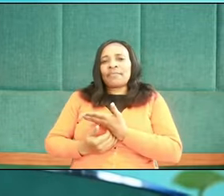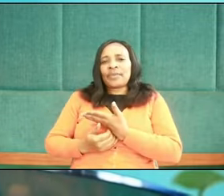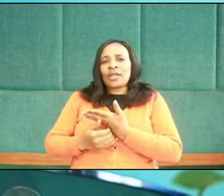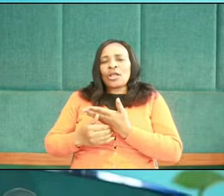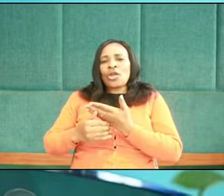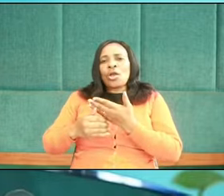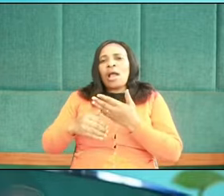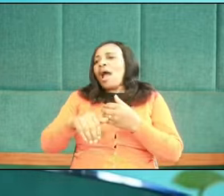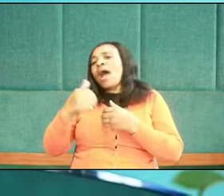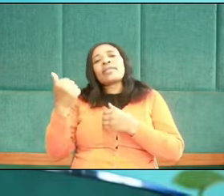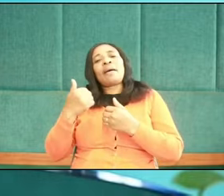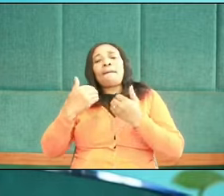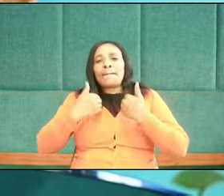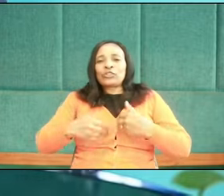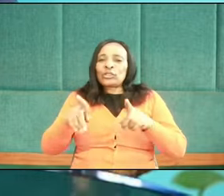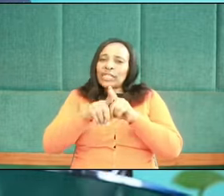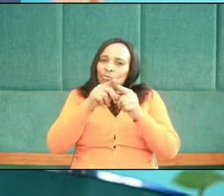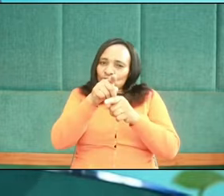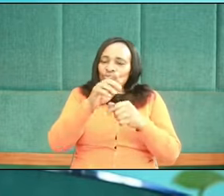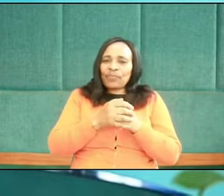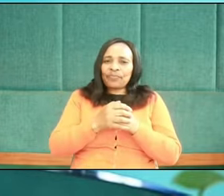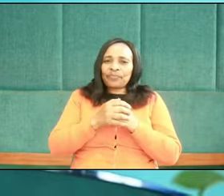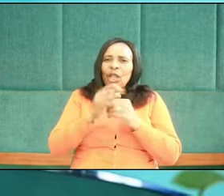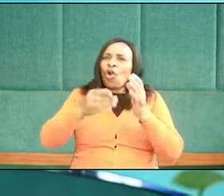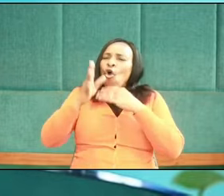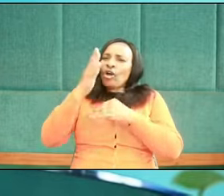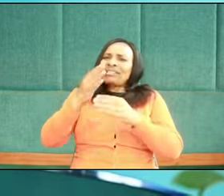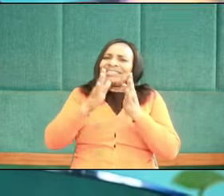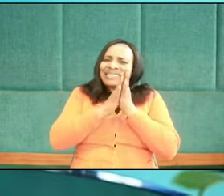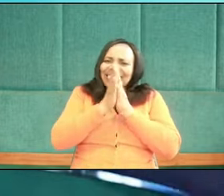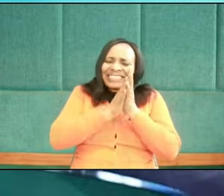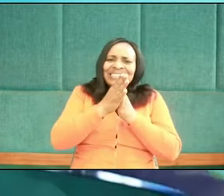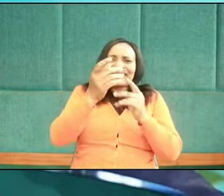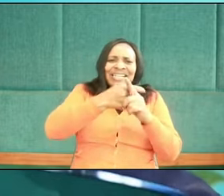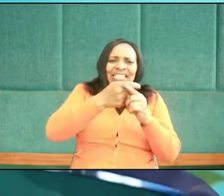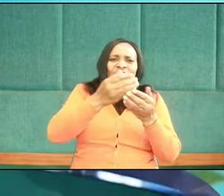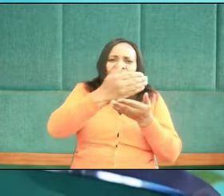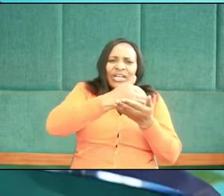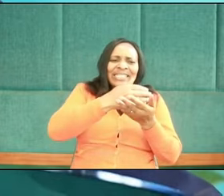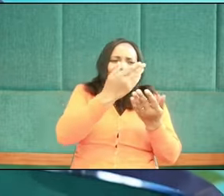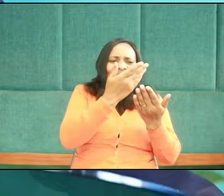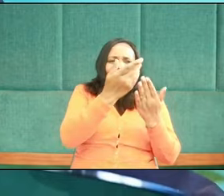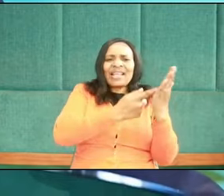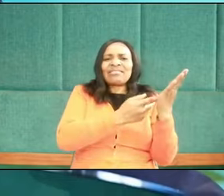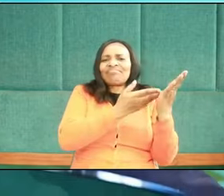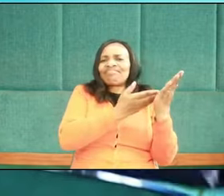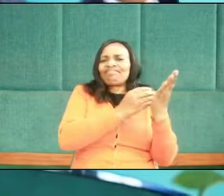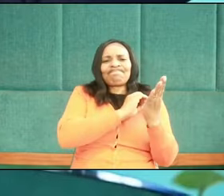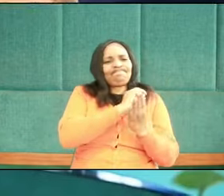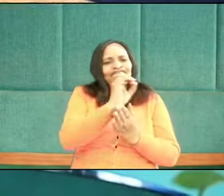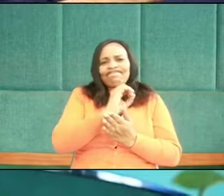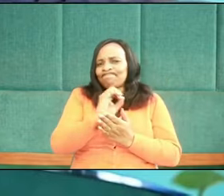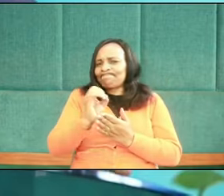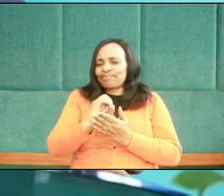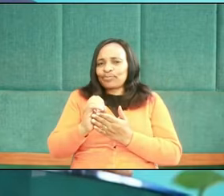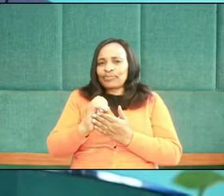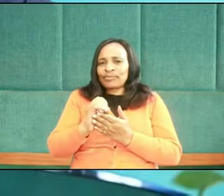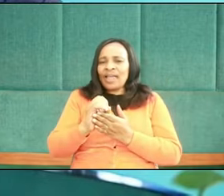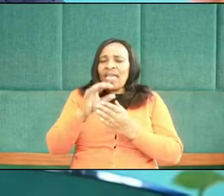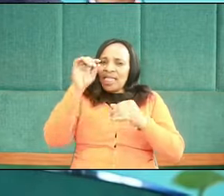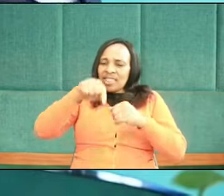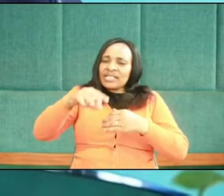your own fellow human being. So God is not interested in our tithe, our offering, and all these things. As priorities,